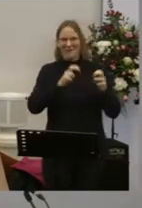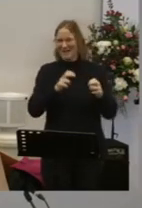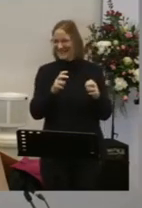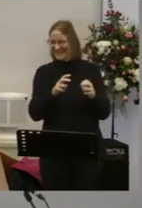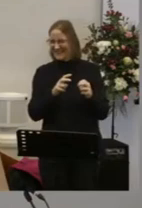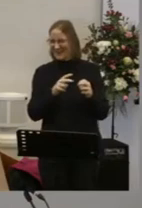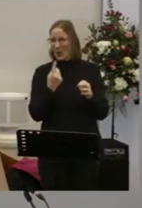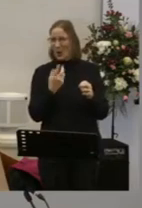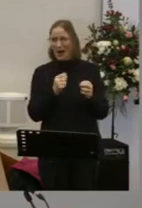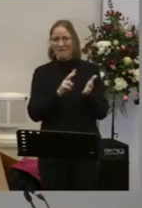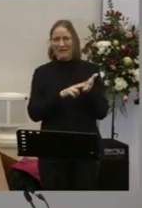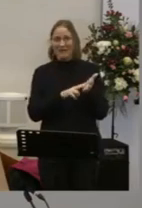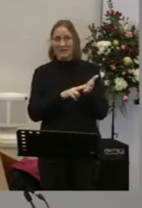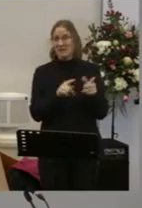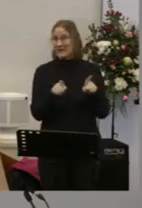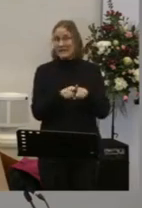But it was the same flavour